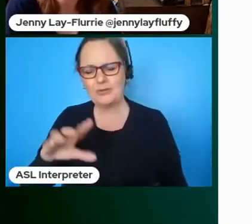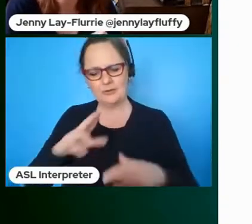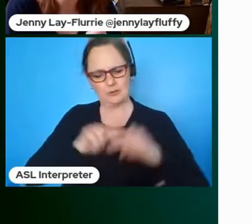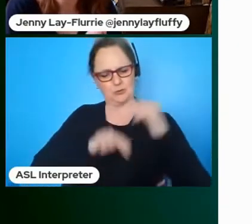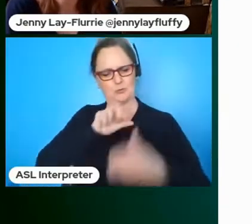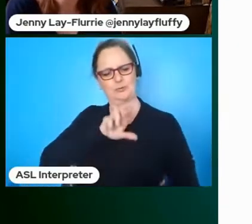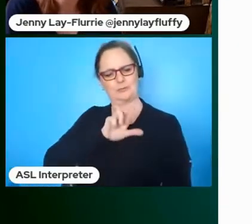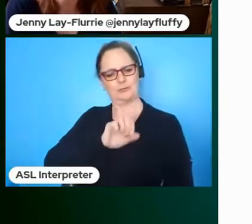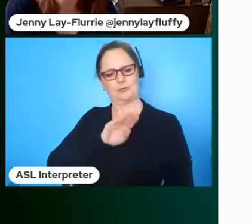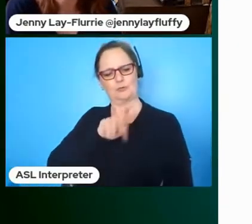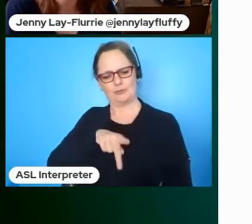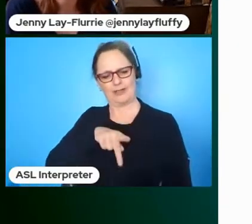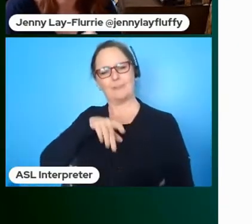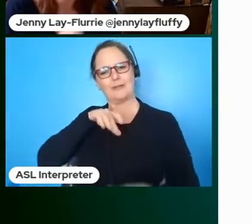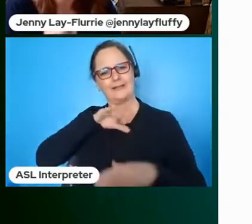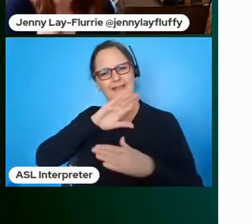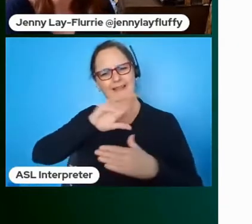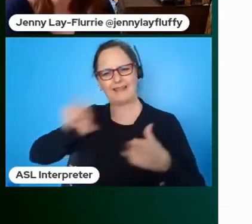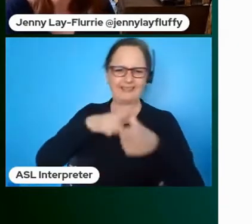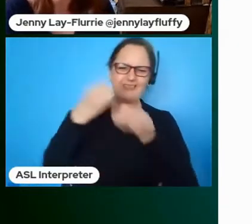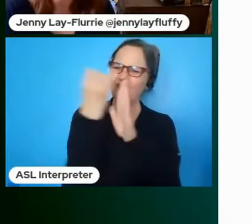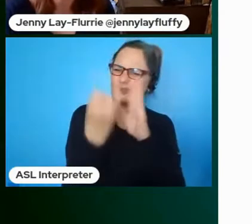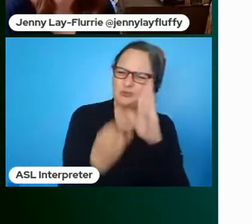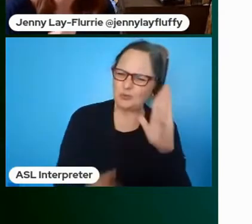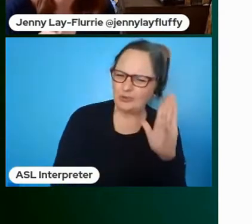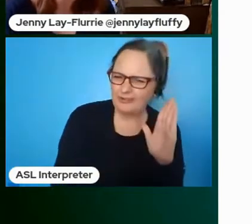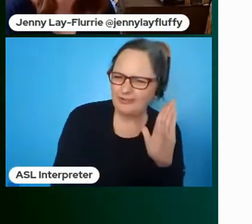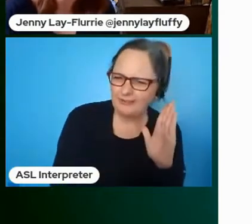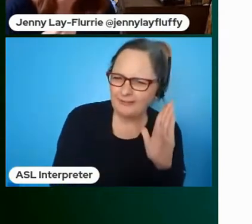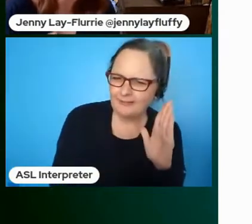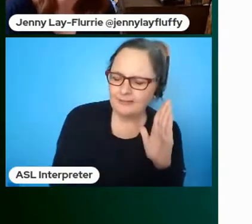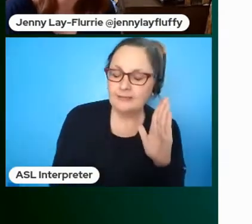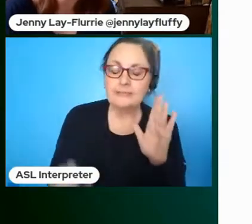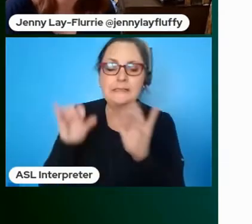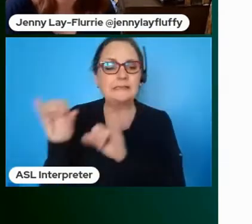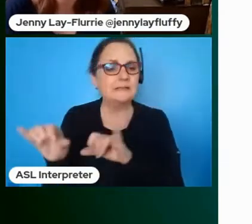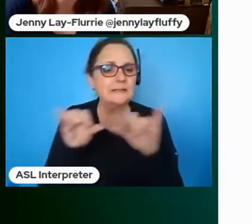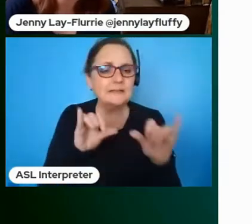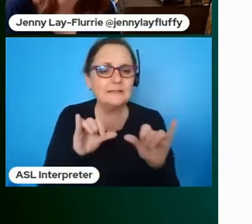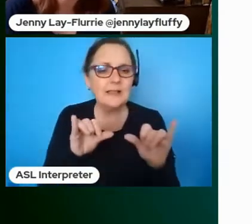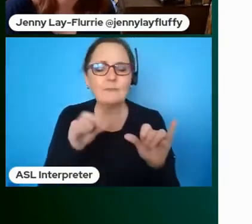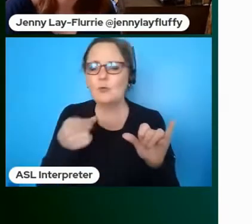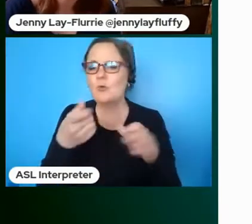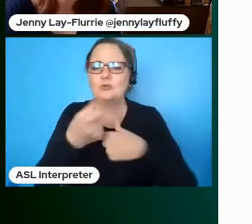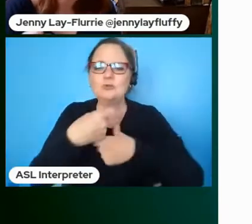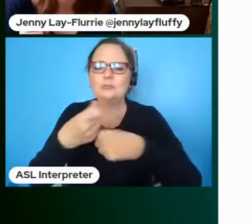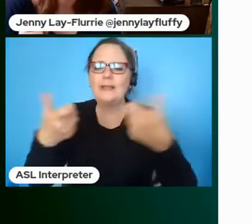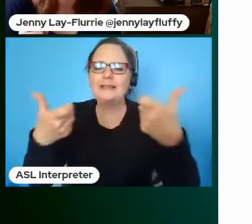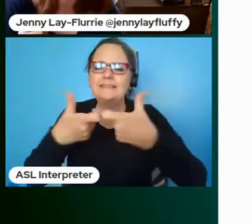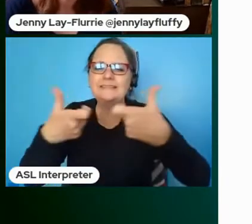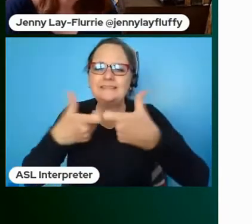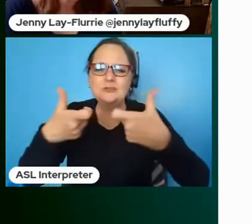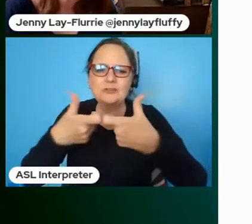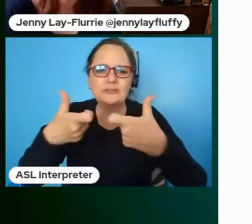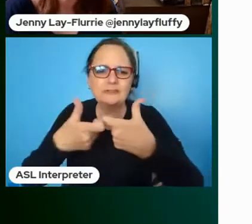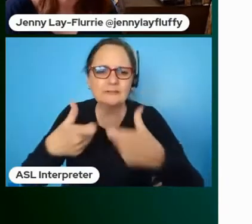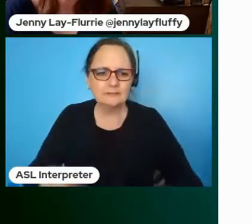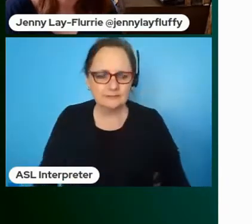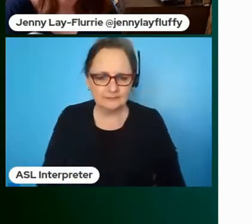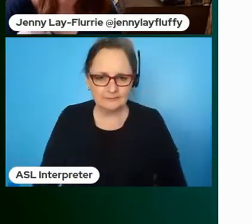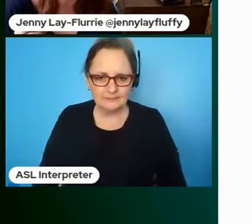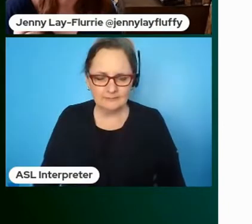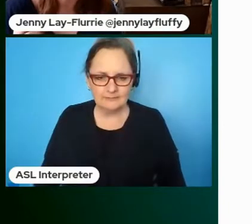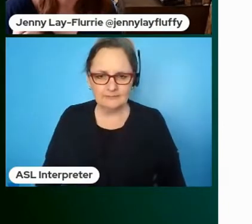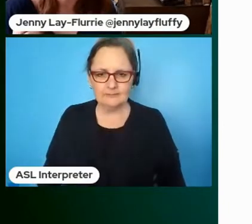original architect outlines the same thing works with whatever you're producing digitally we've tried to make this